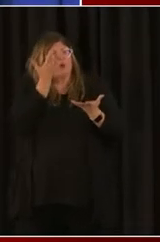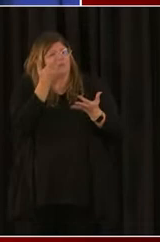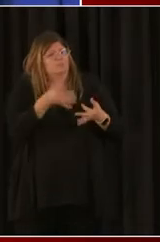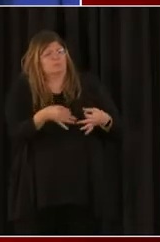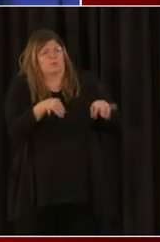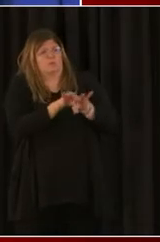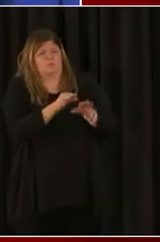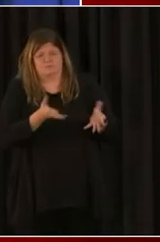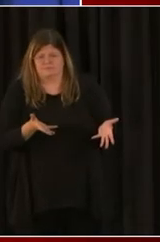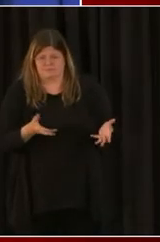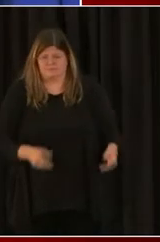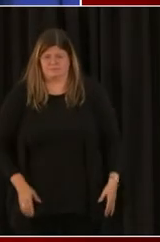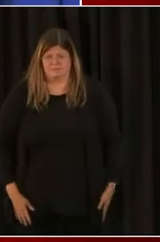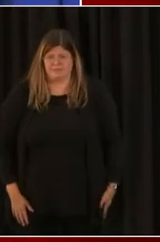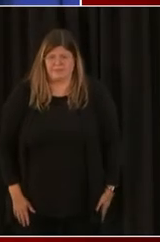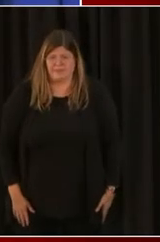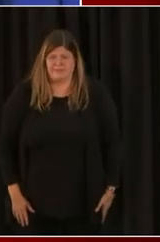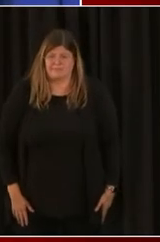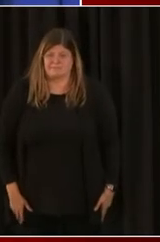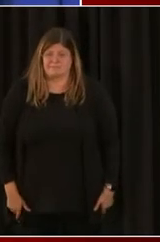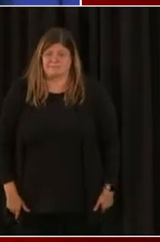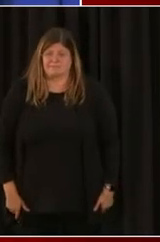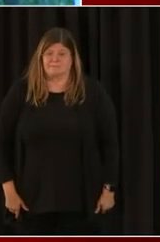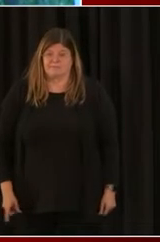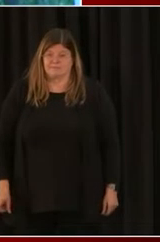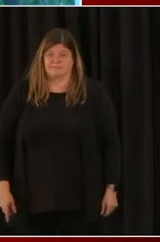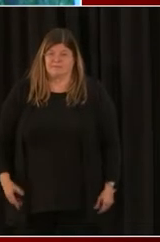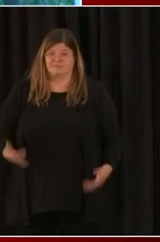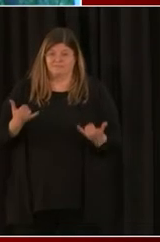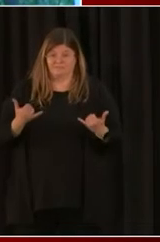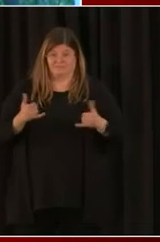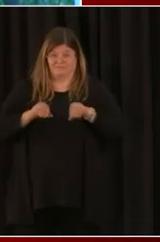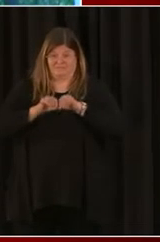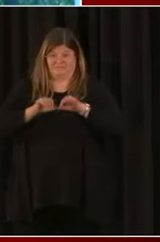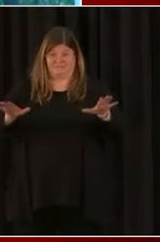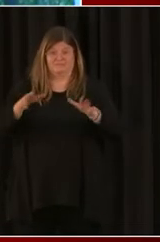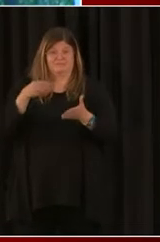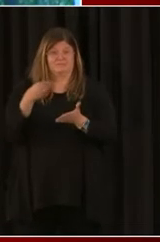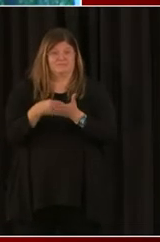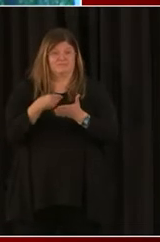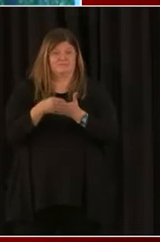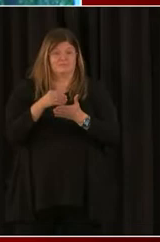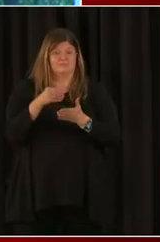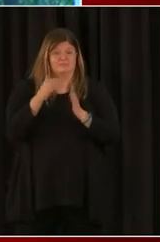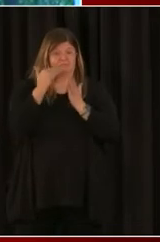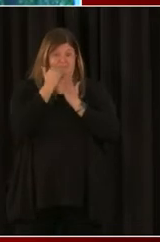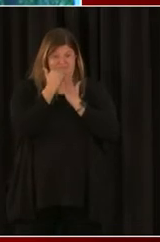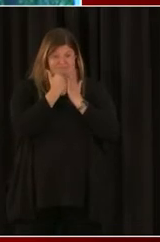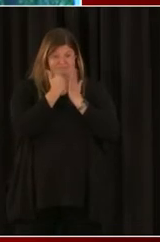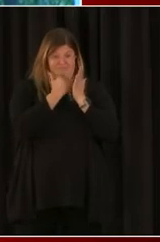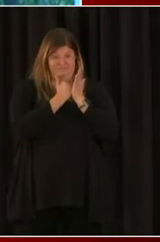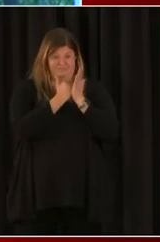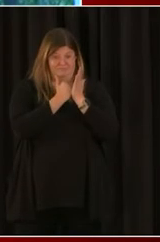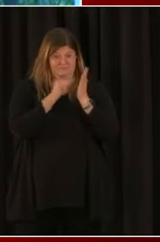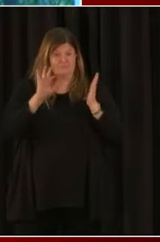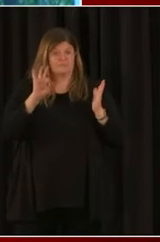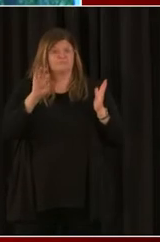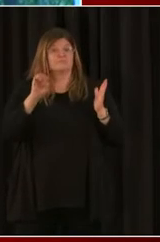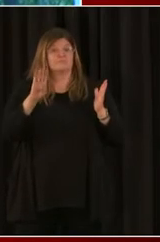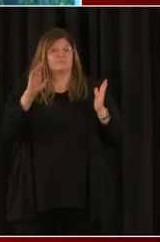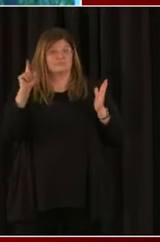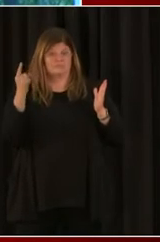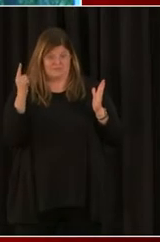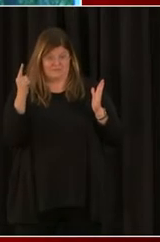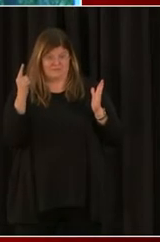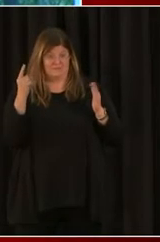All right. So we'll be coming out with the new regulations probably February 1. So now what you should be